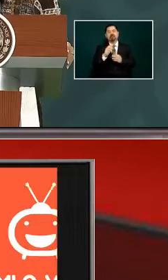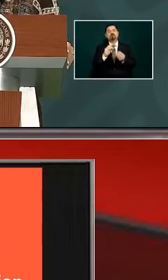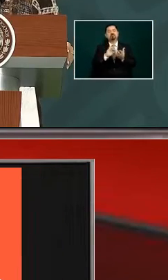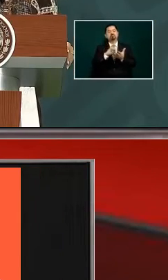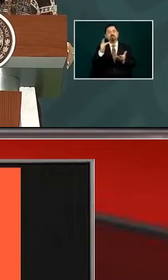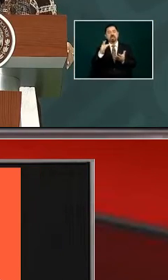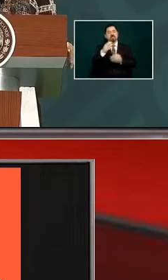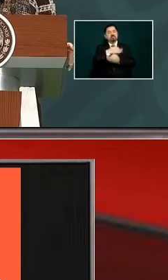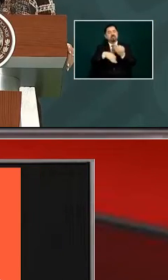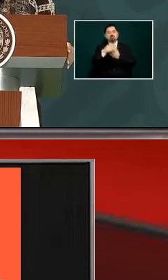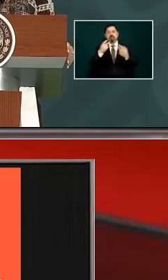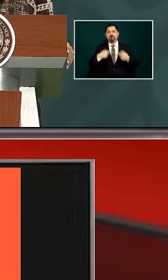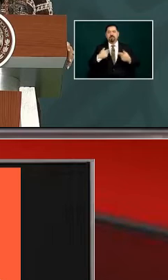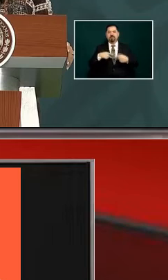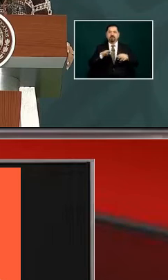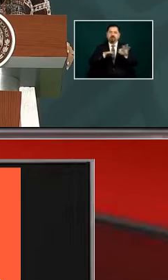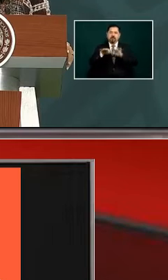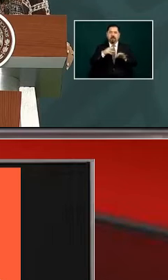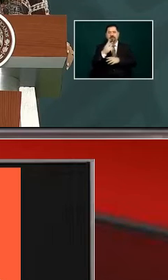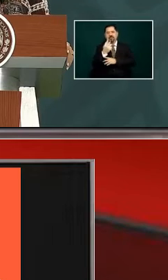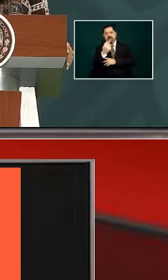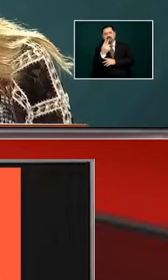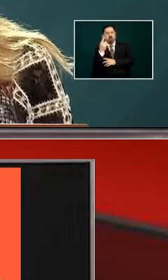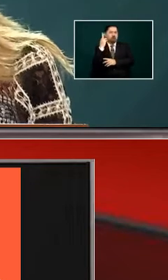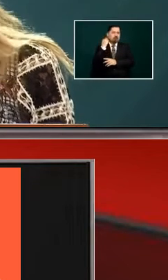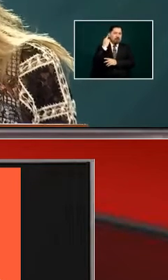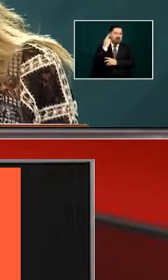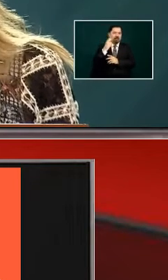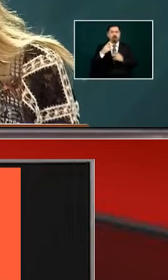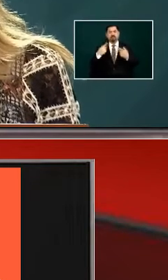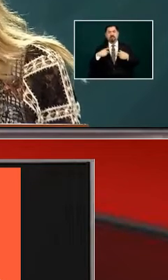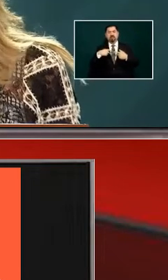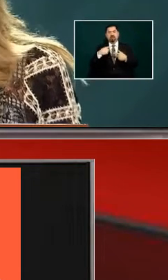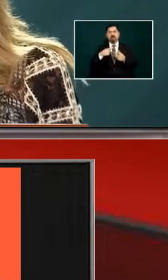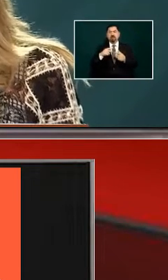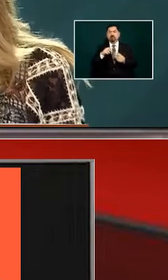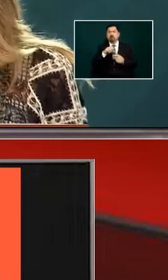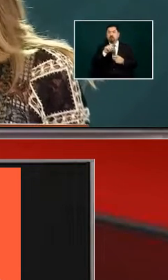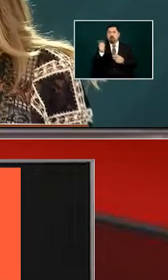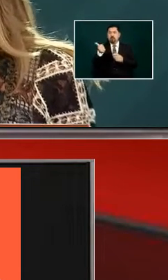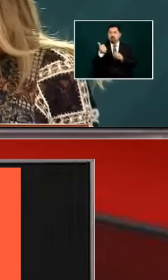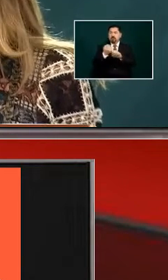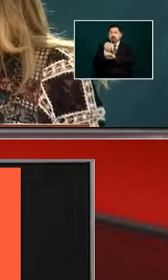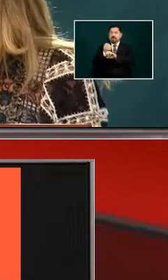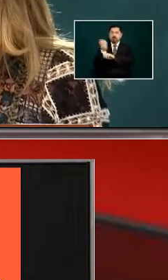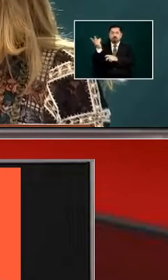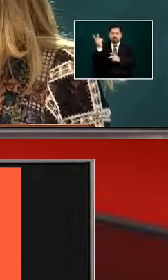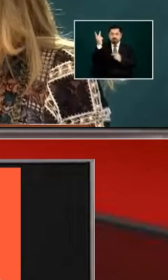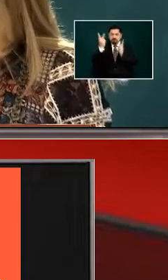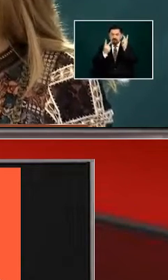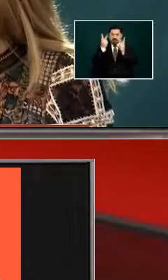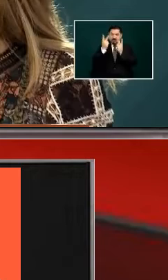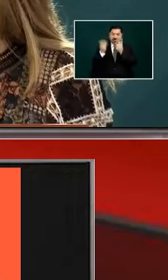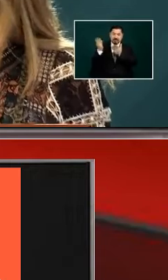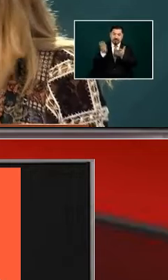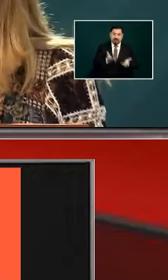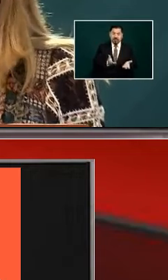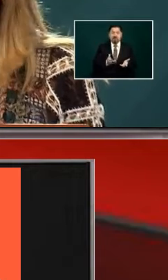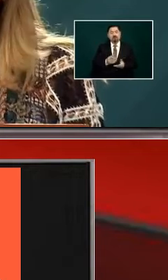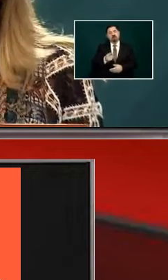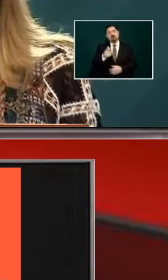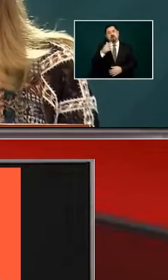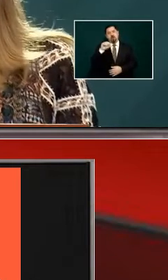thank you to all the media that's accompanying us and those that are coming from outside and you've gotten very good